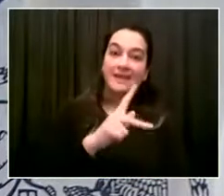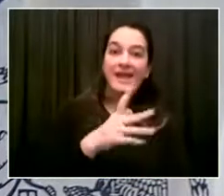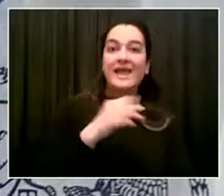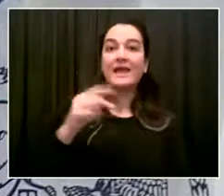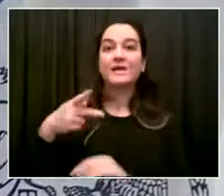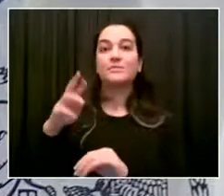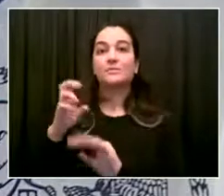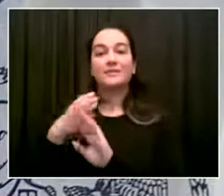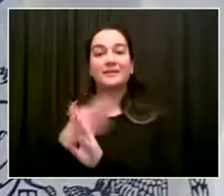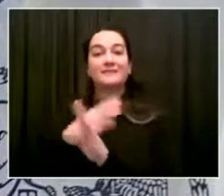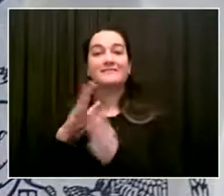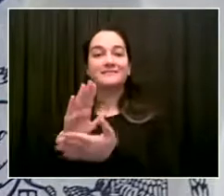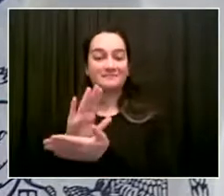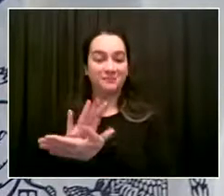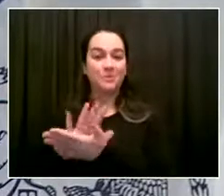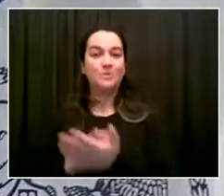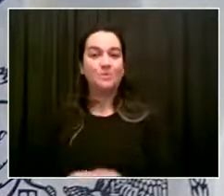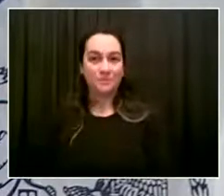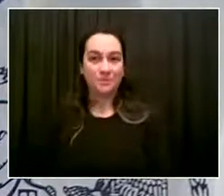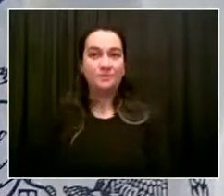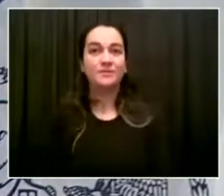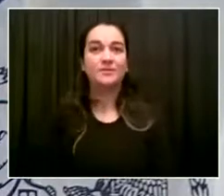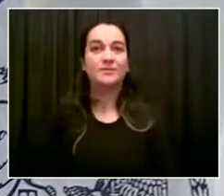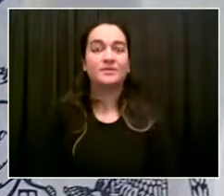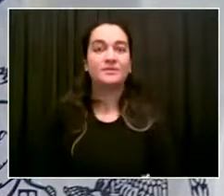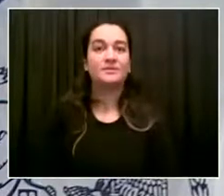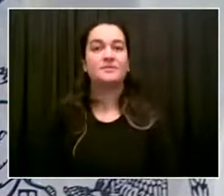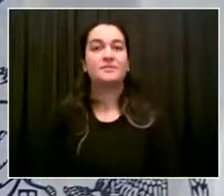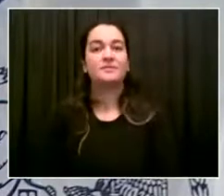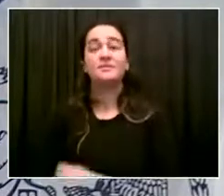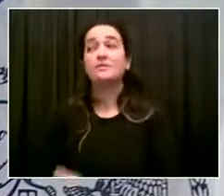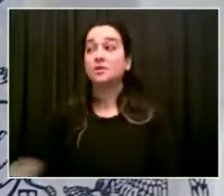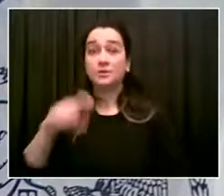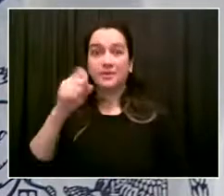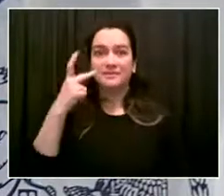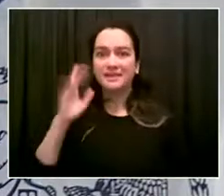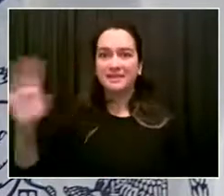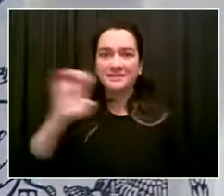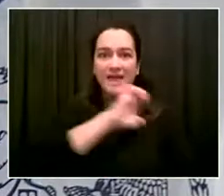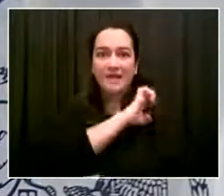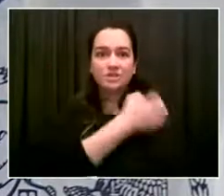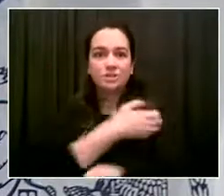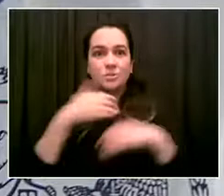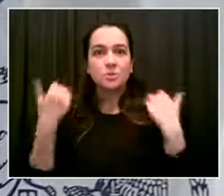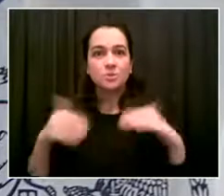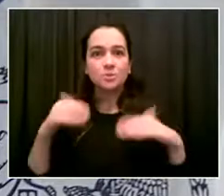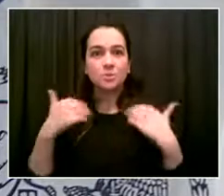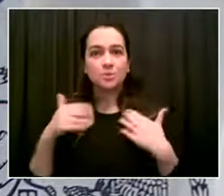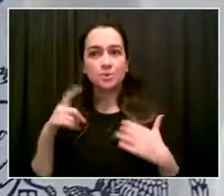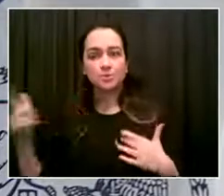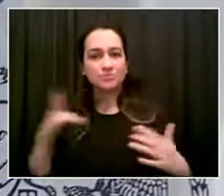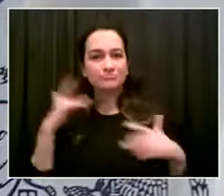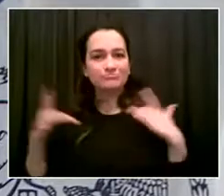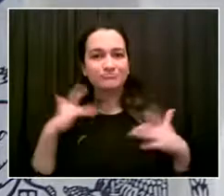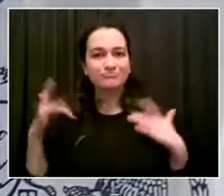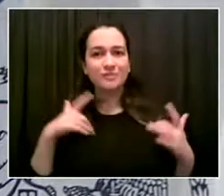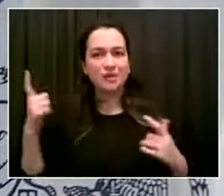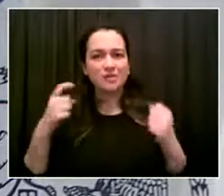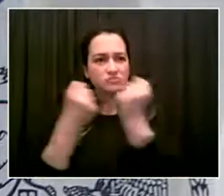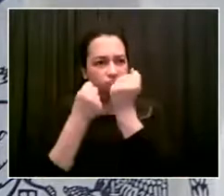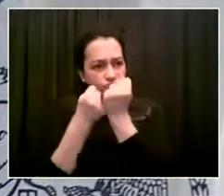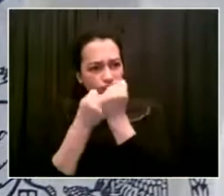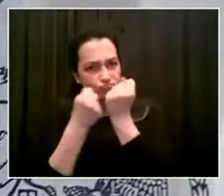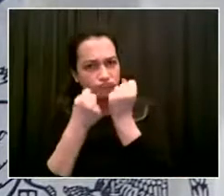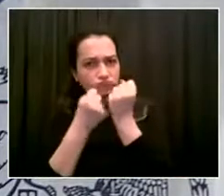council members come to you and they say hey there's something we really need to focus on I need to talk to you about it. It's heartening to me where the thing that